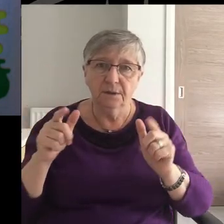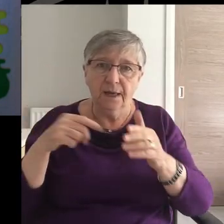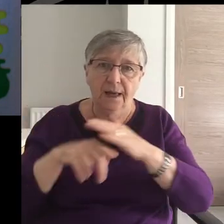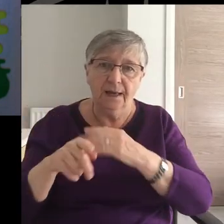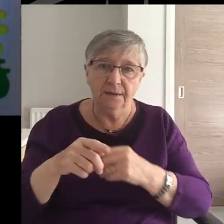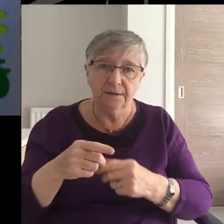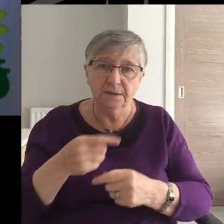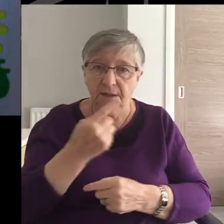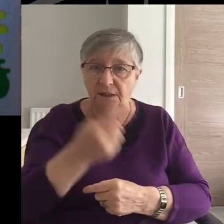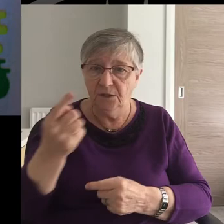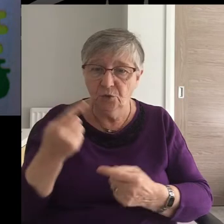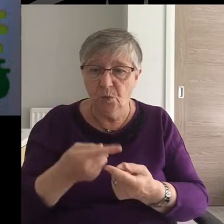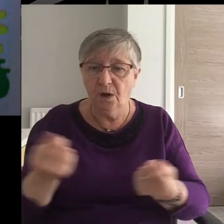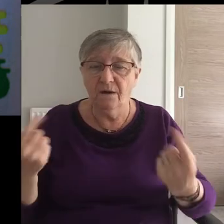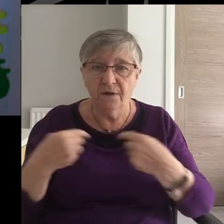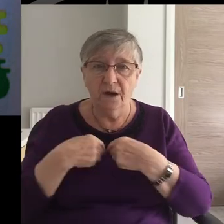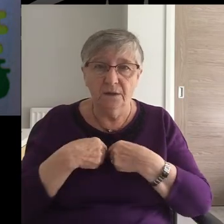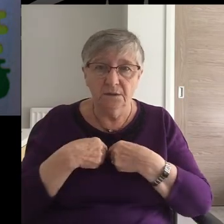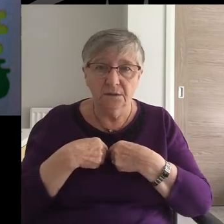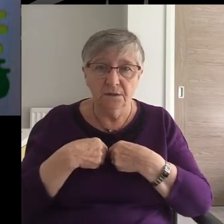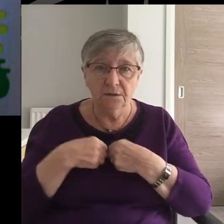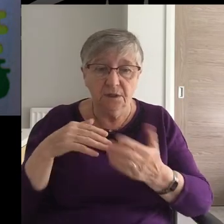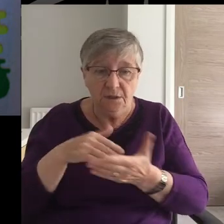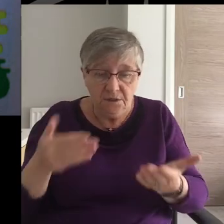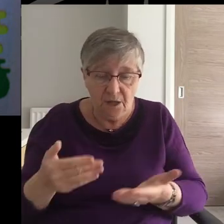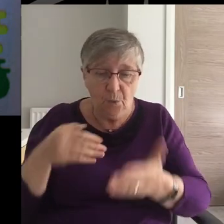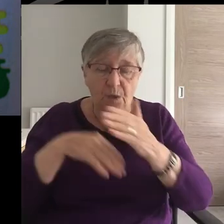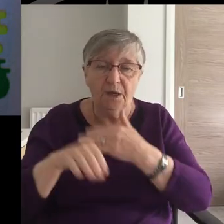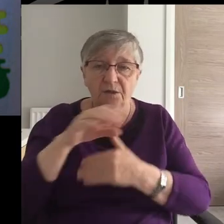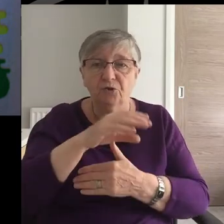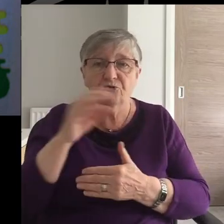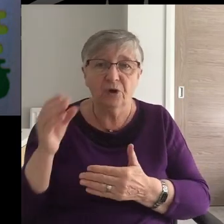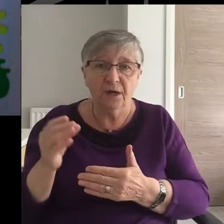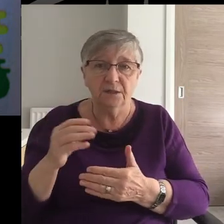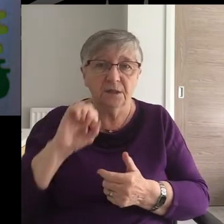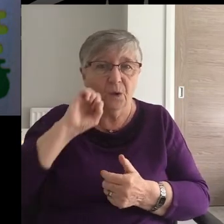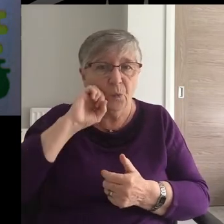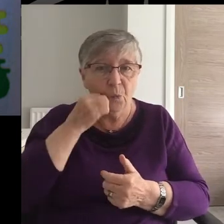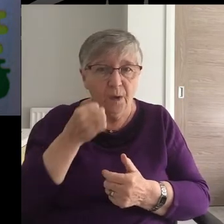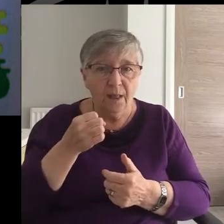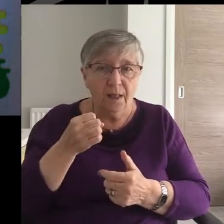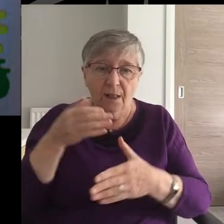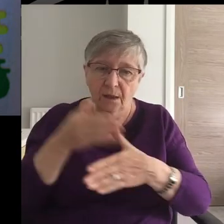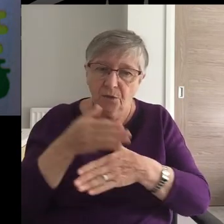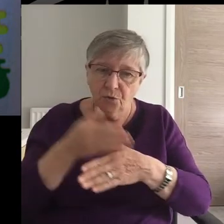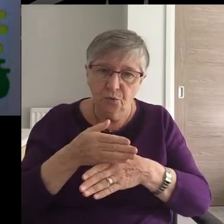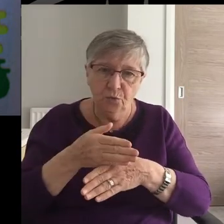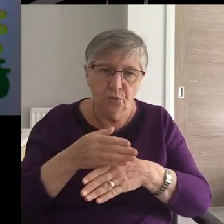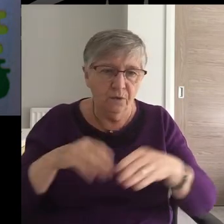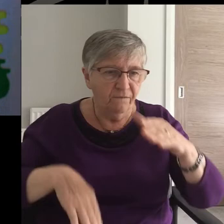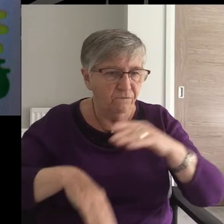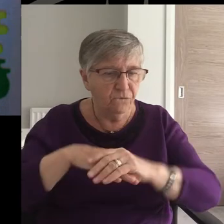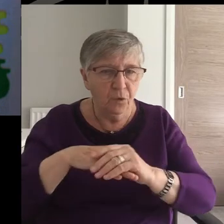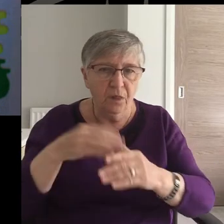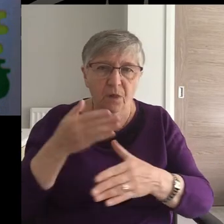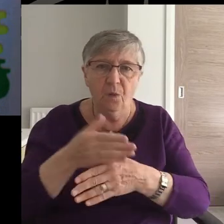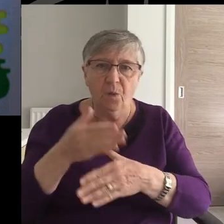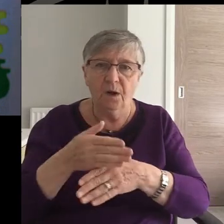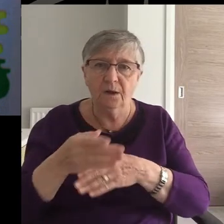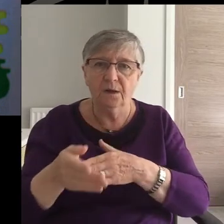and that each of us who are already in Christ would play our full part